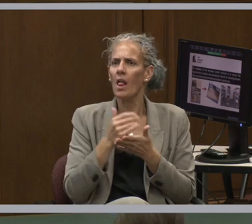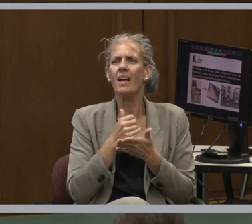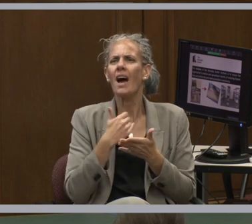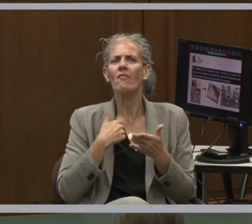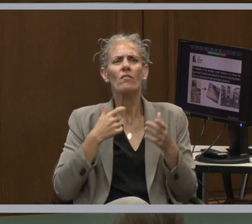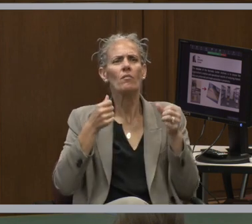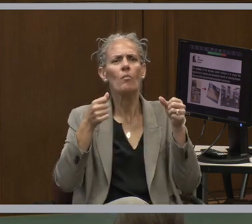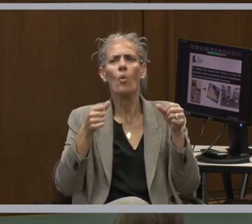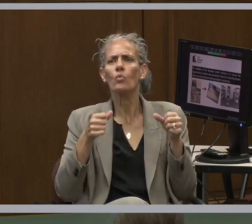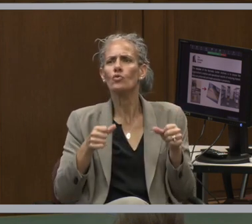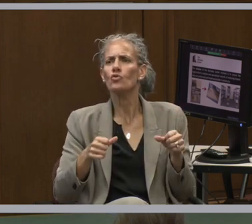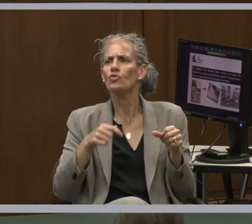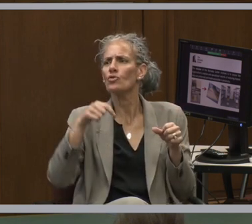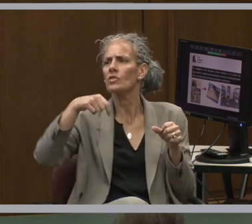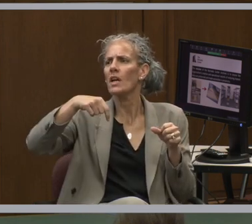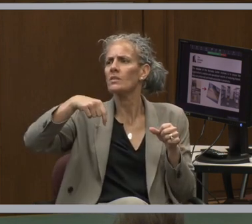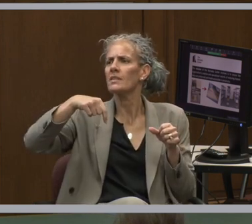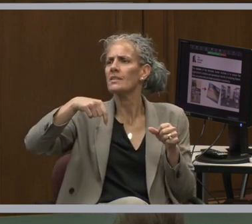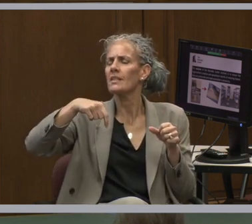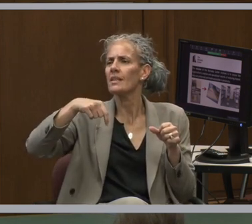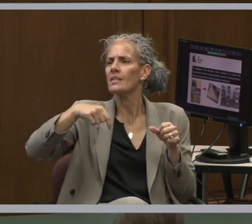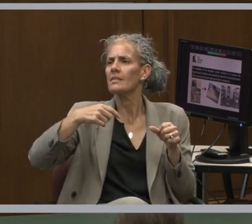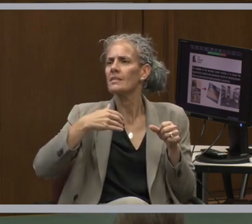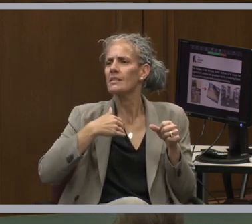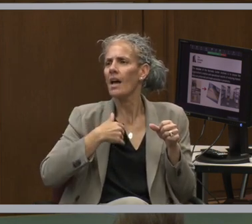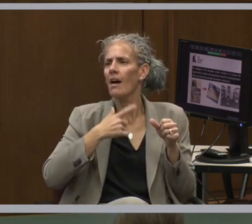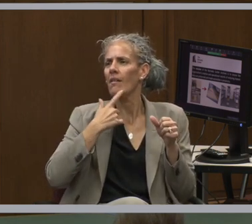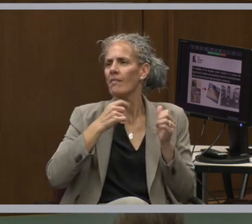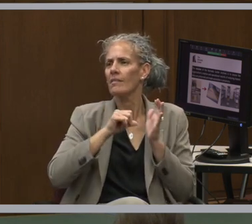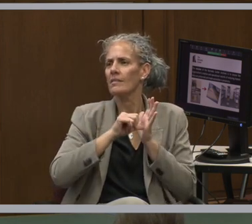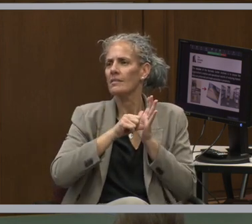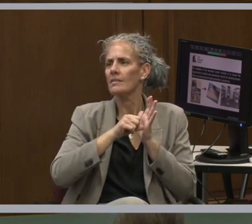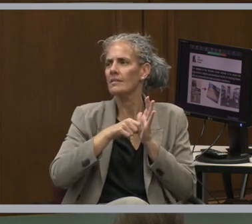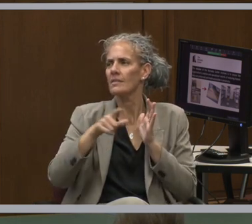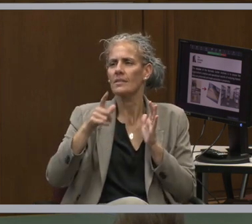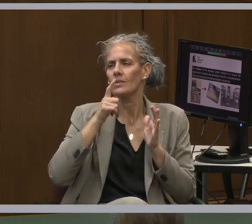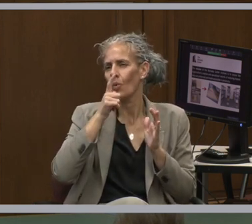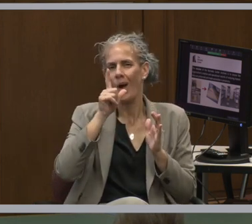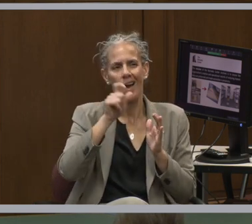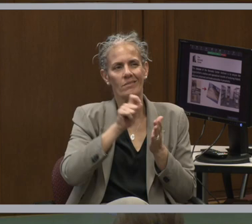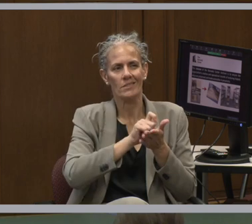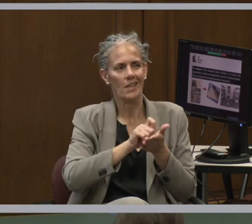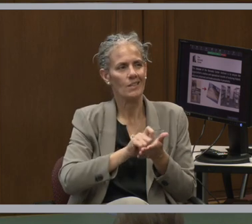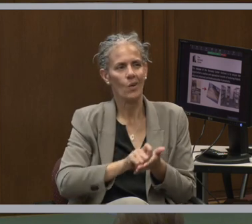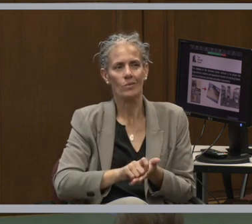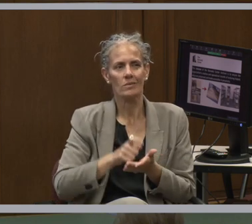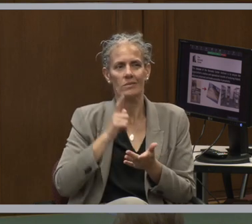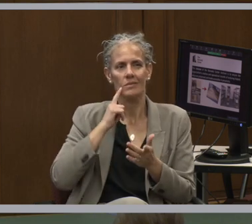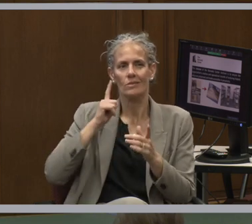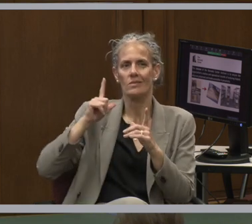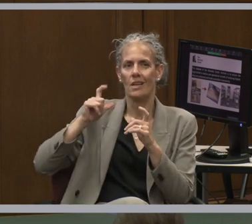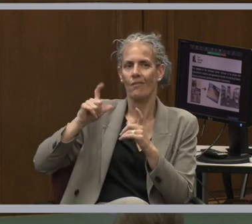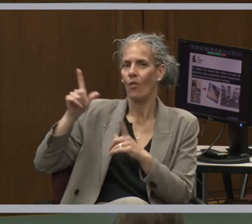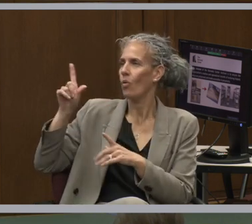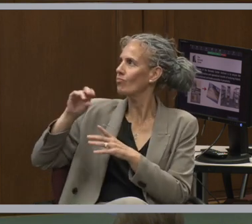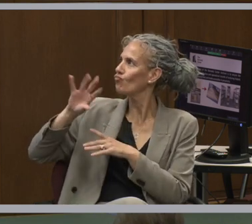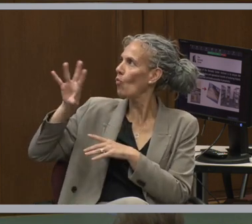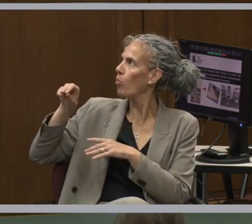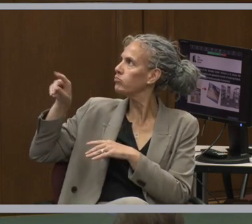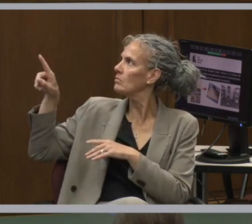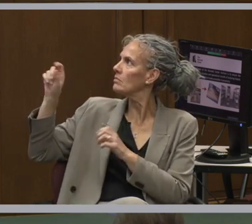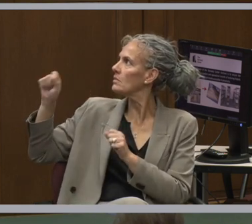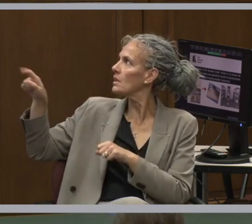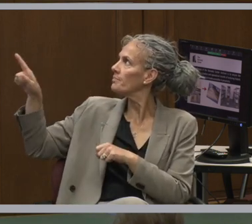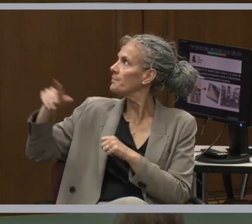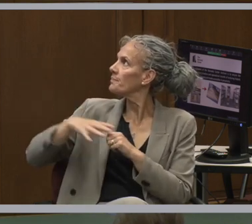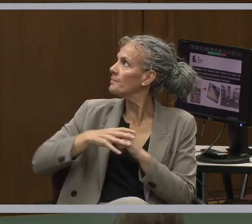downstairs that has all of the highlights, so you don't necessarily have to take notes. You're welcome to take a photo. But we essentially